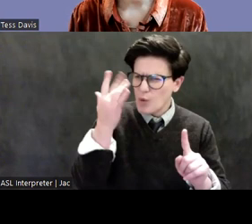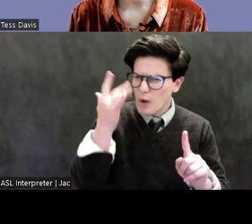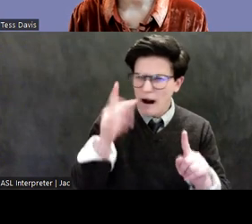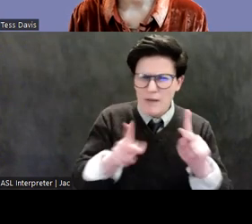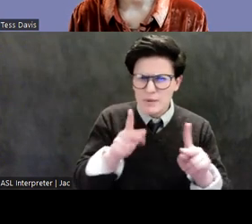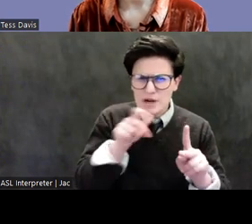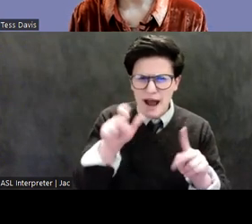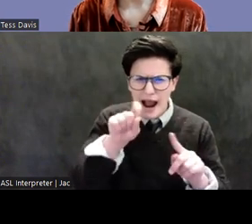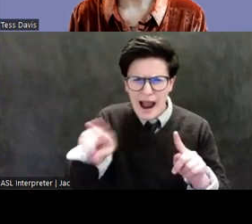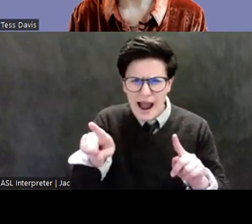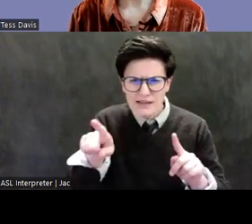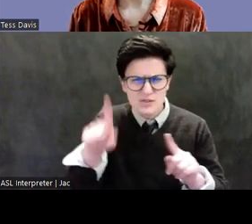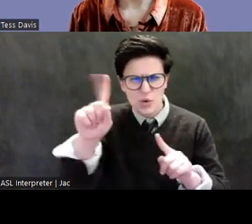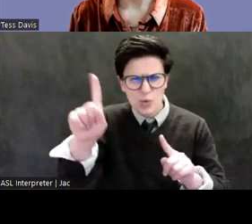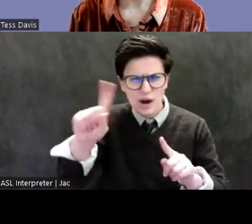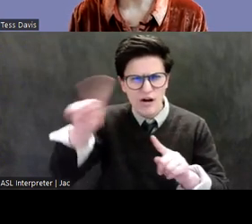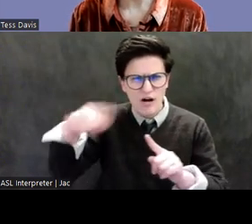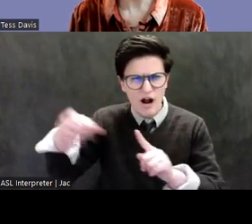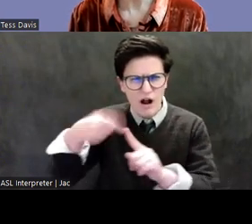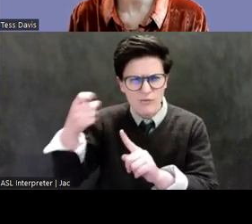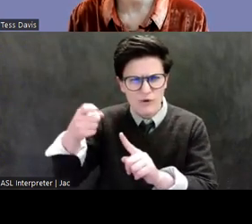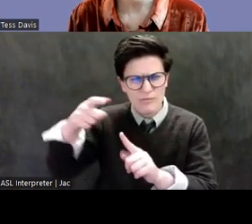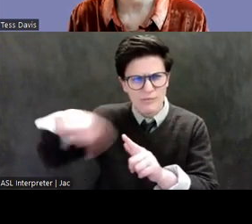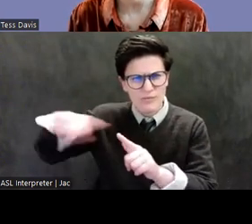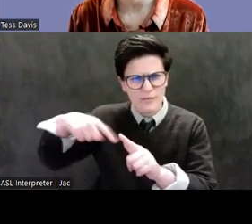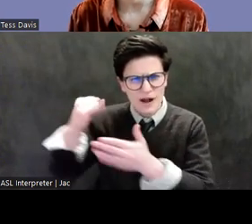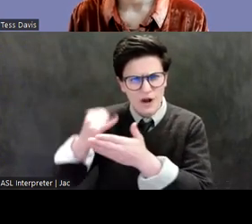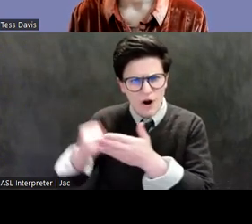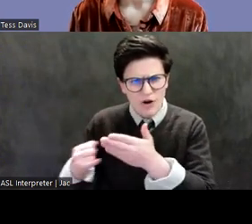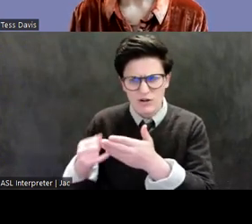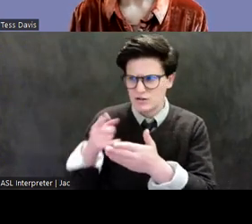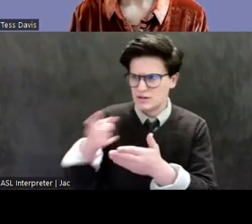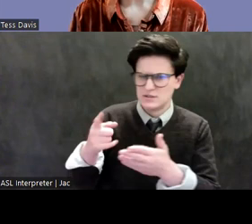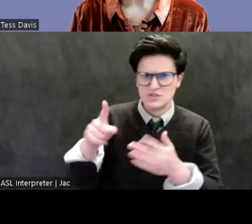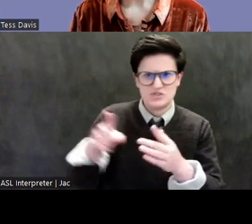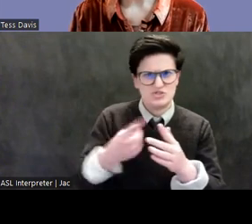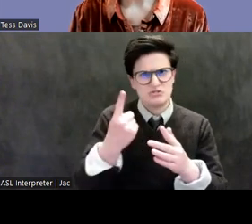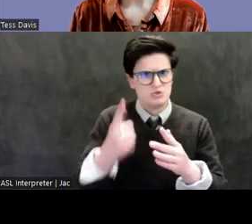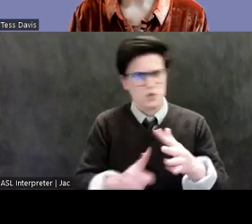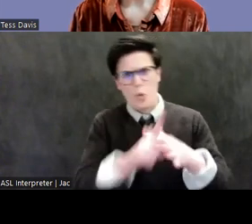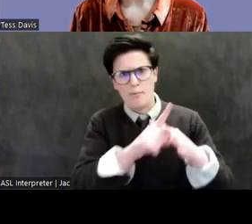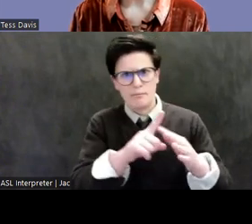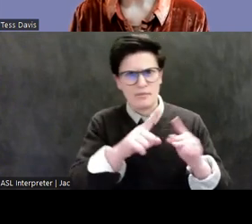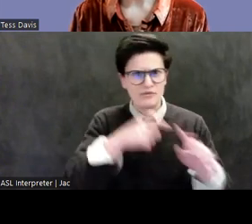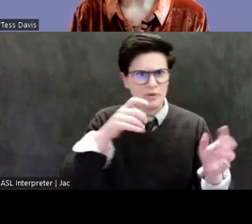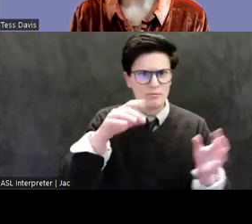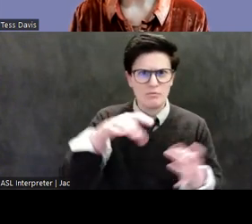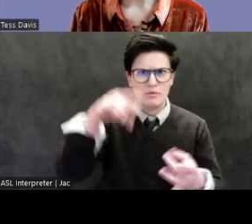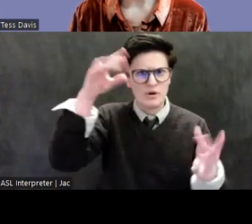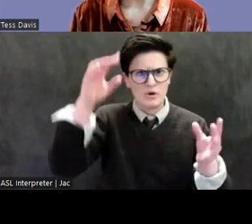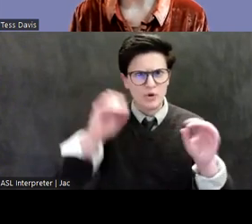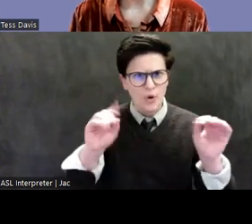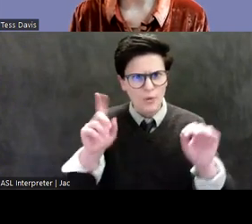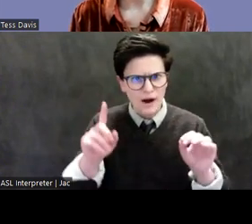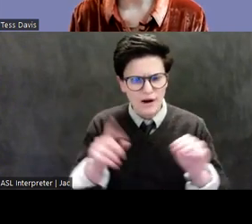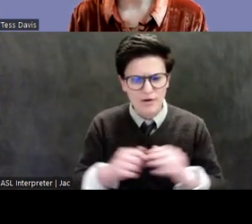would ever issue an export license come to tumble onto the market? Do the temples of Cambodia erected by the Khmer's